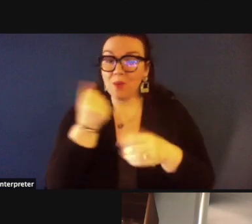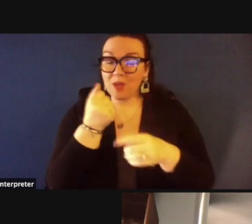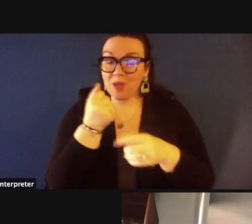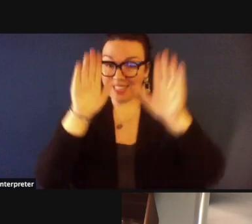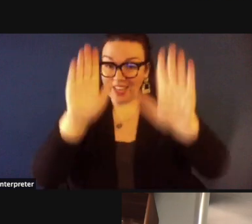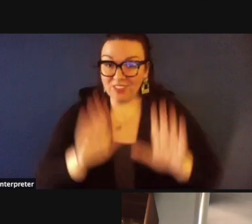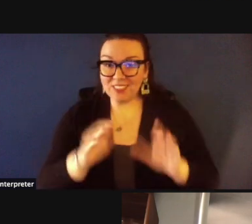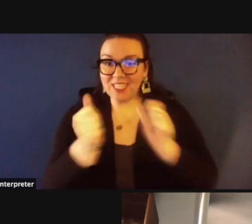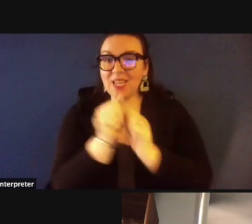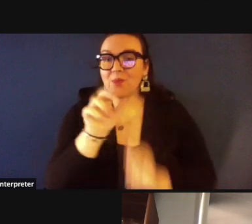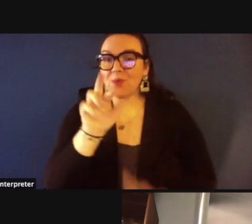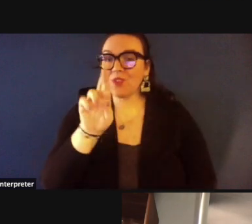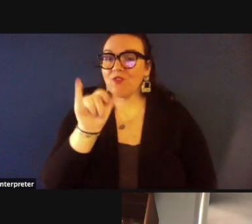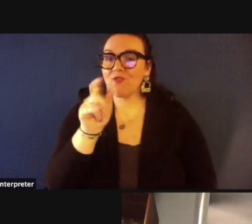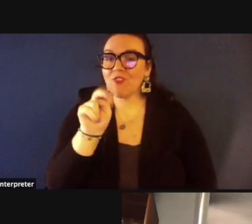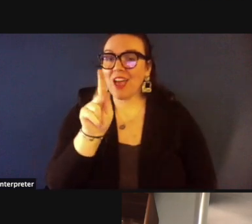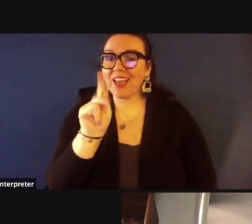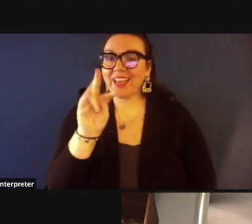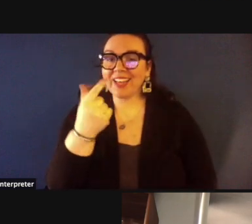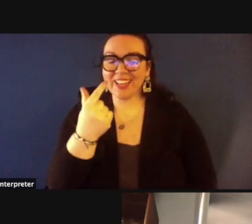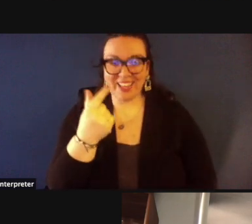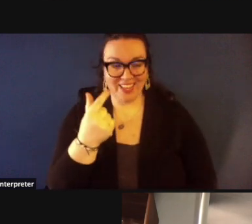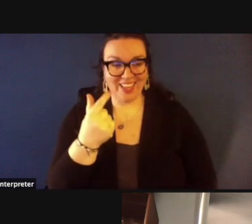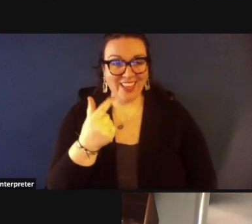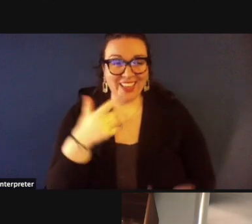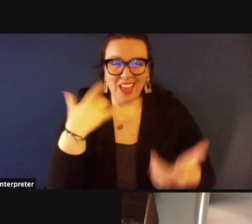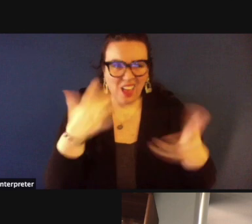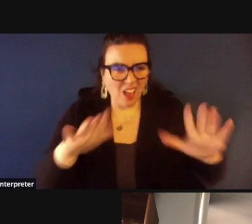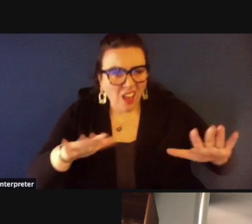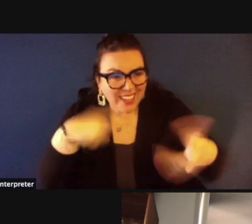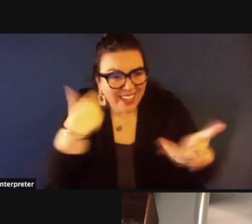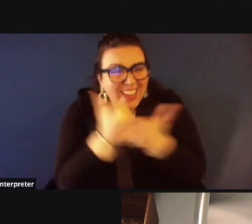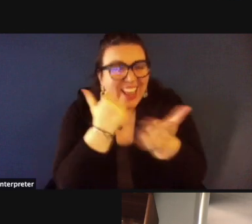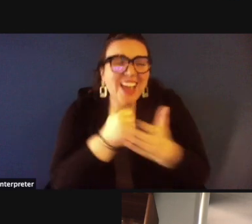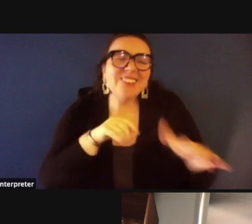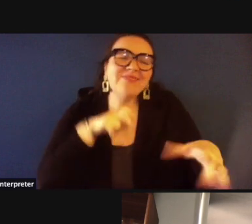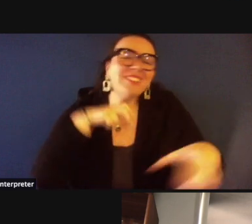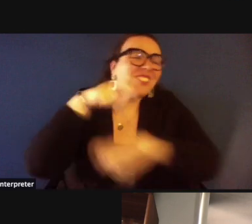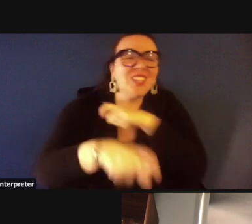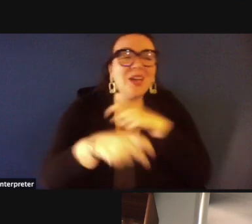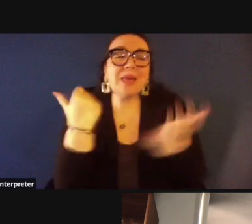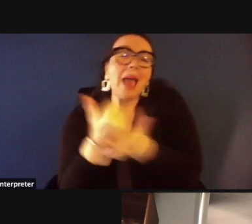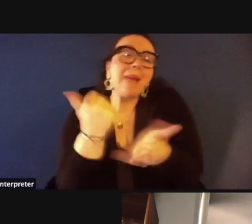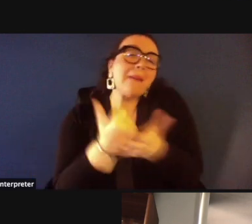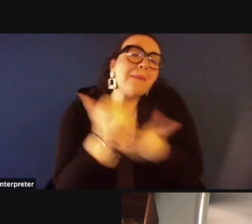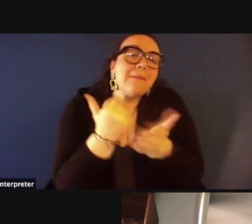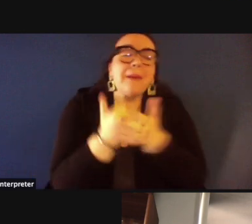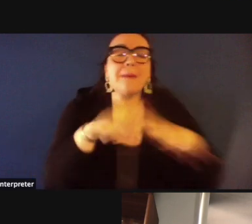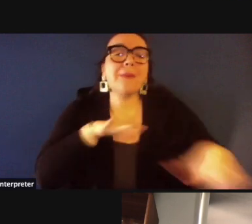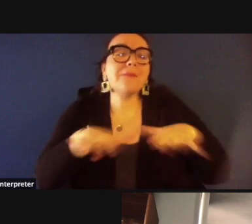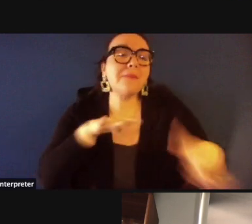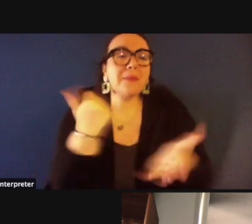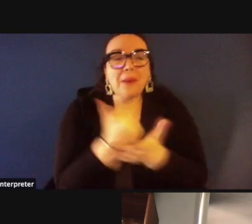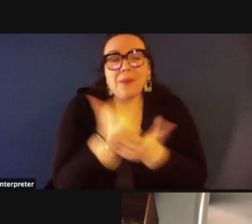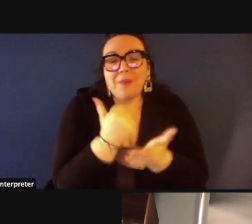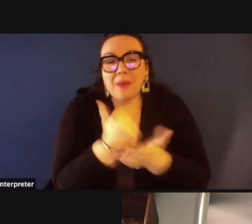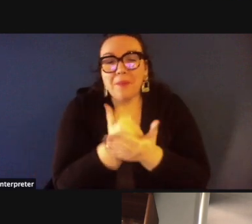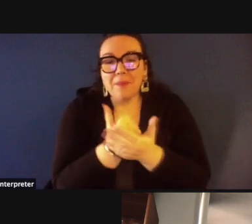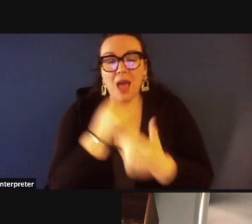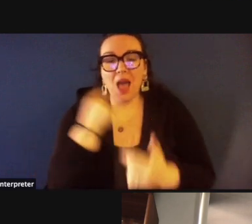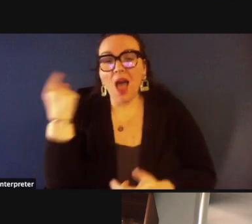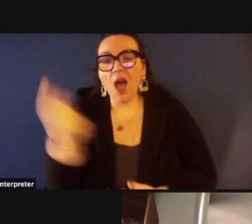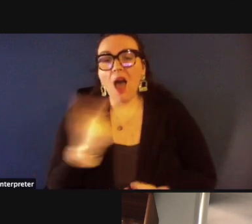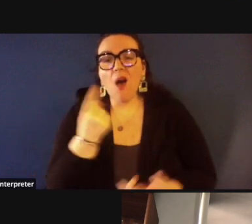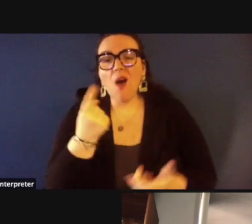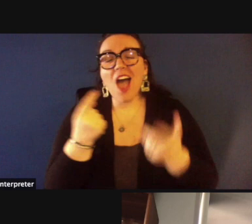she would always jump in to assist with whatever whenever whatever needed to happen and she is always a delight to be